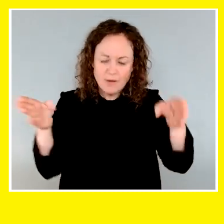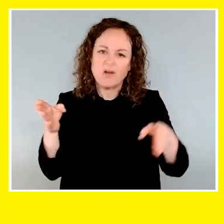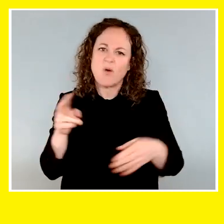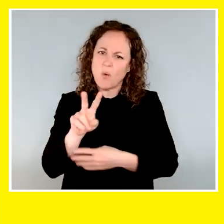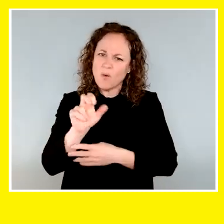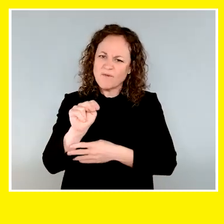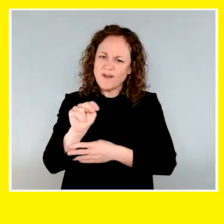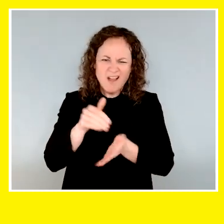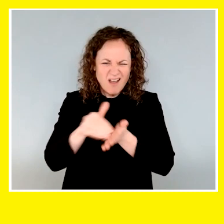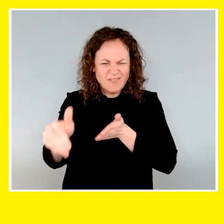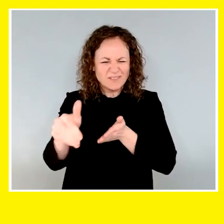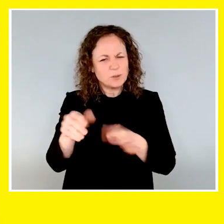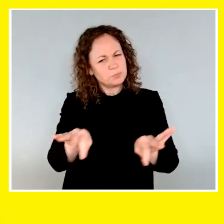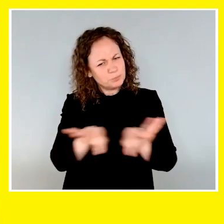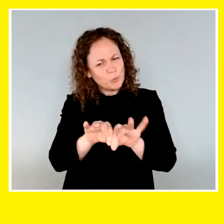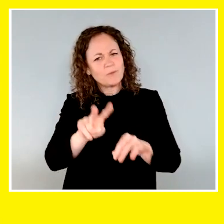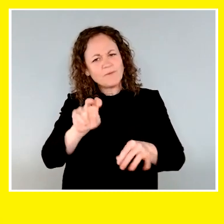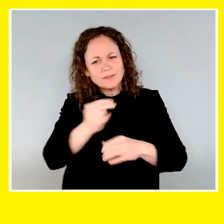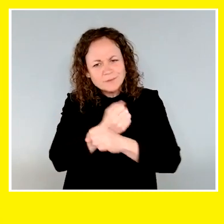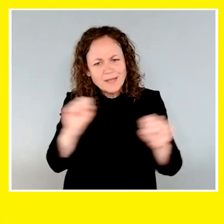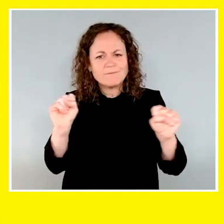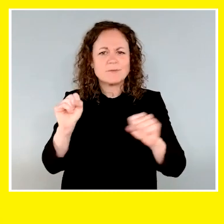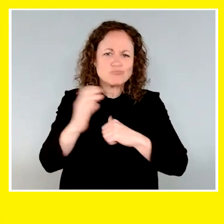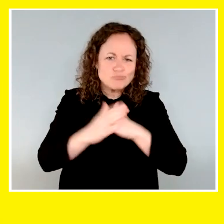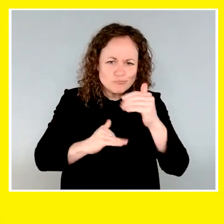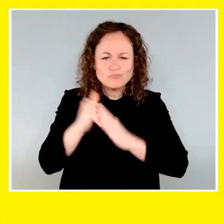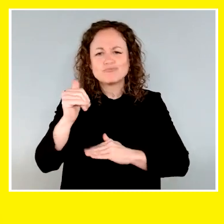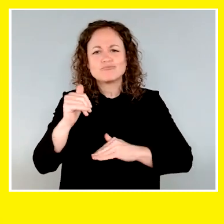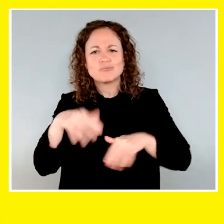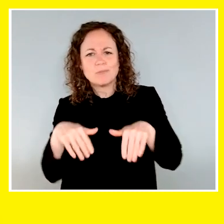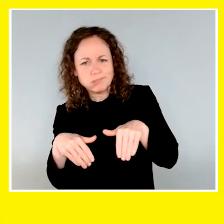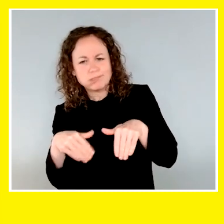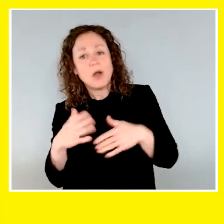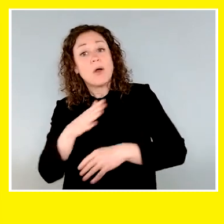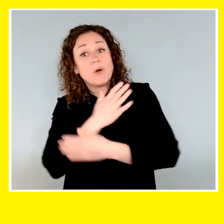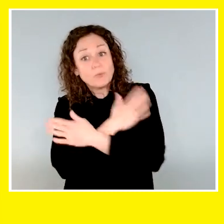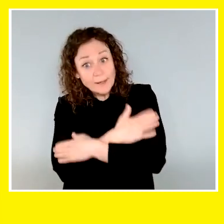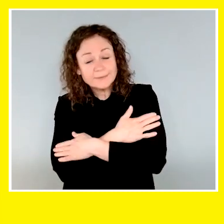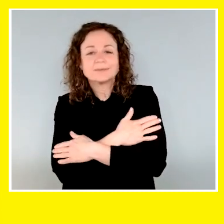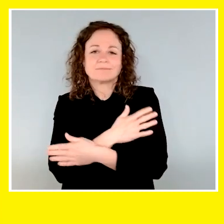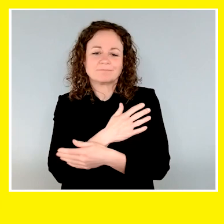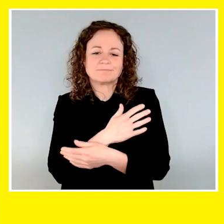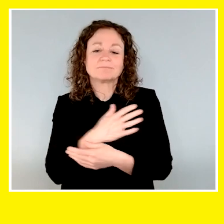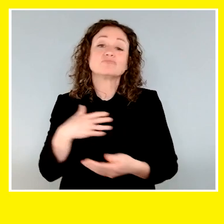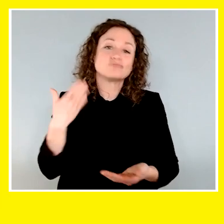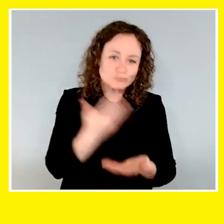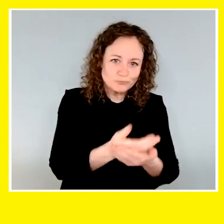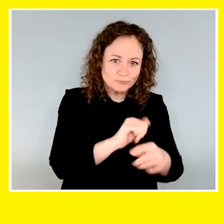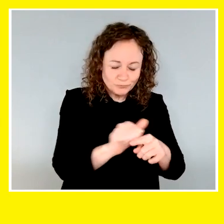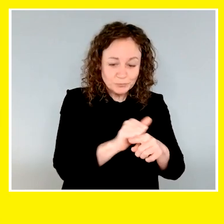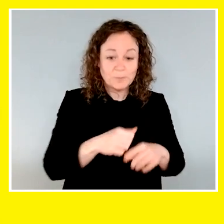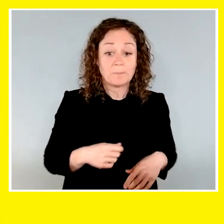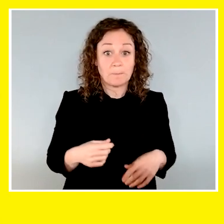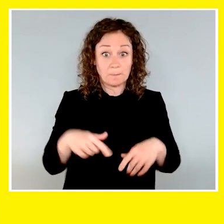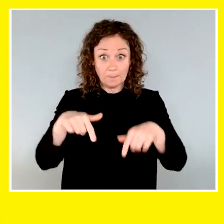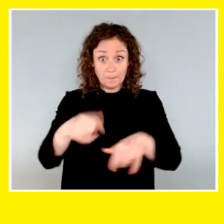exposed to different kinds of environments, and these vans give them a safe, comfortable place to rest while they travel. As our training capacity expands,